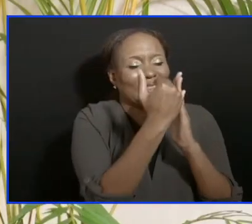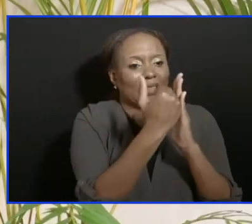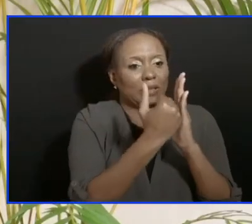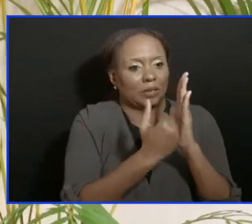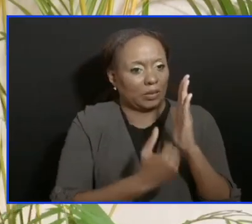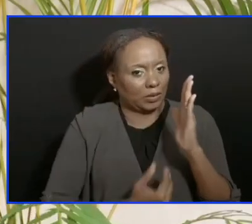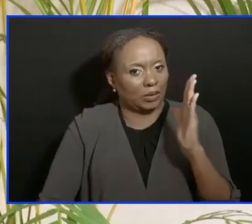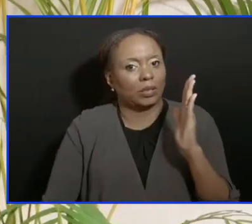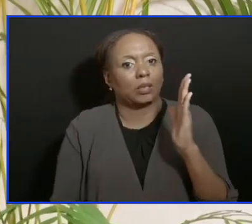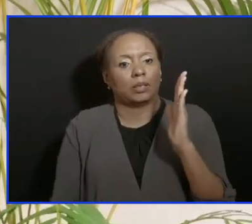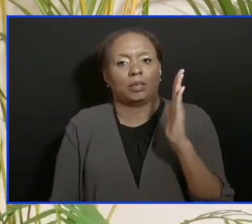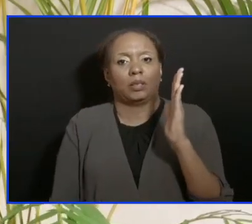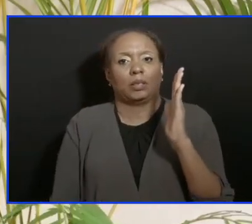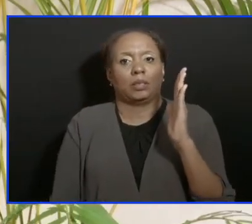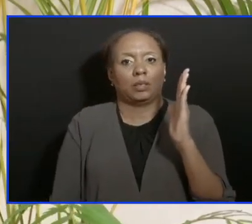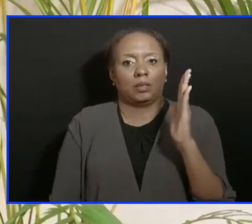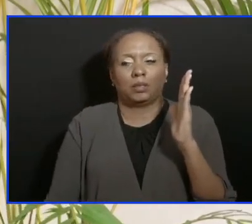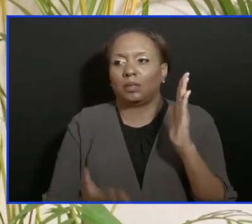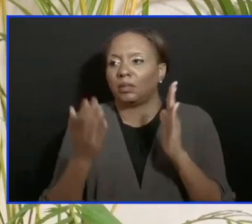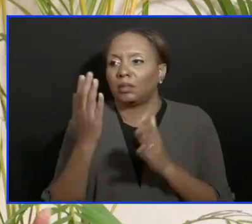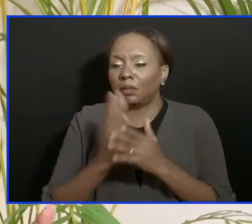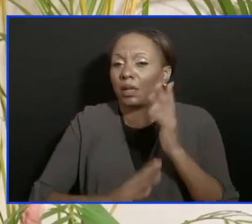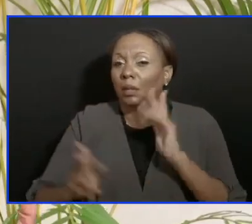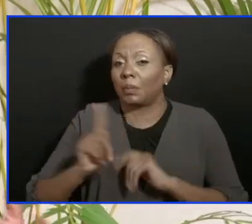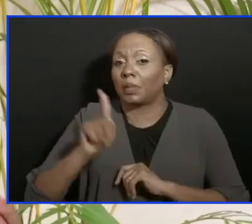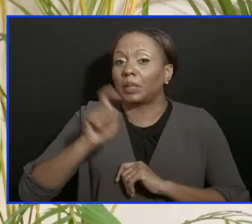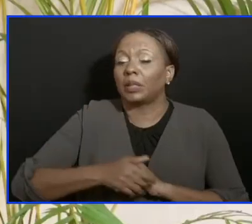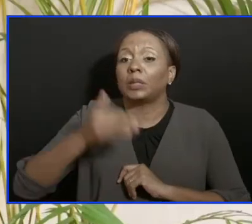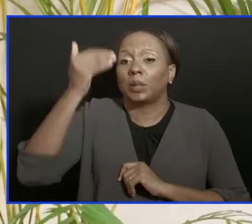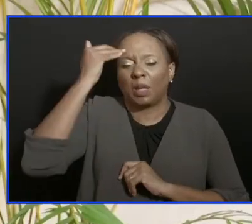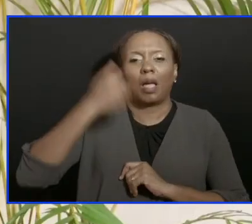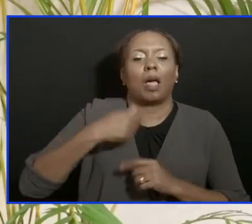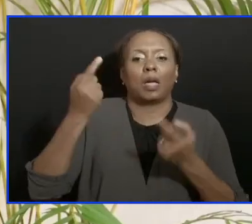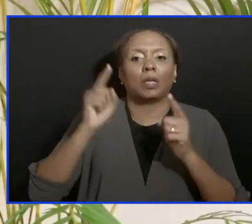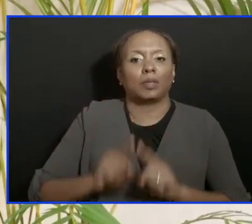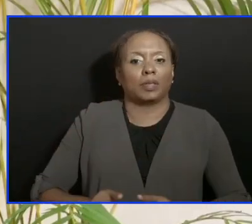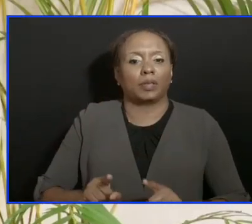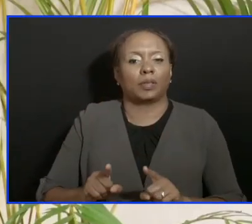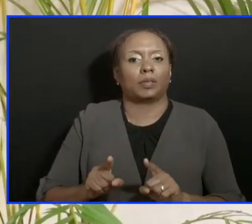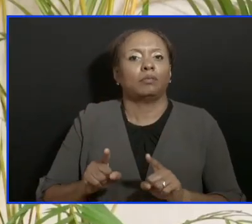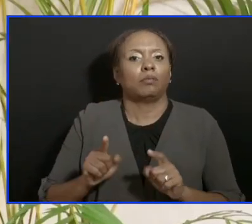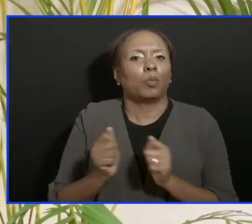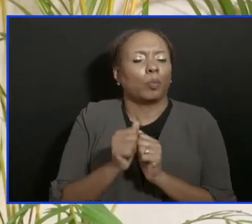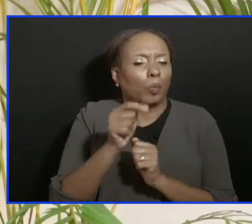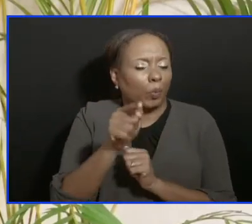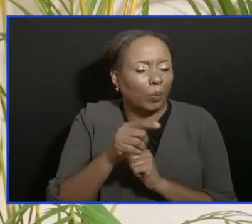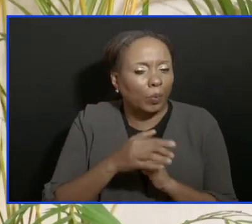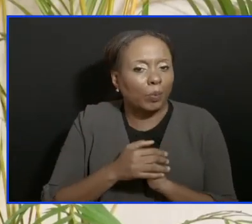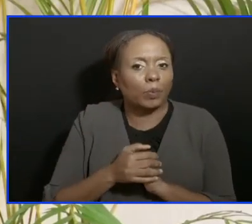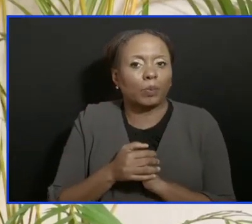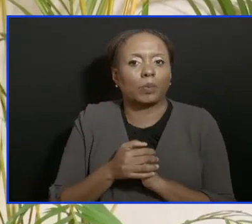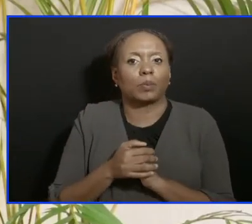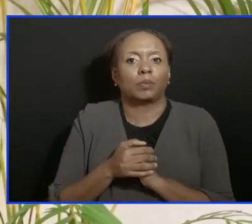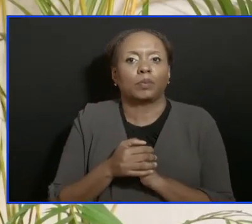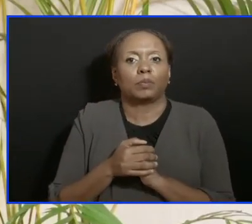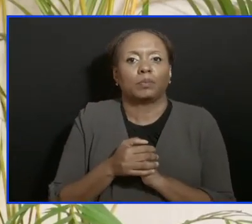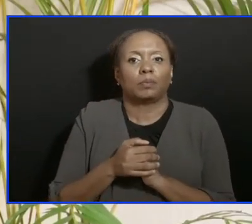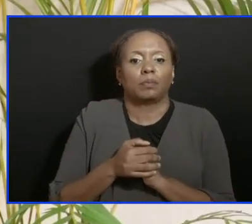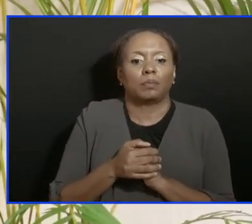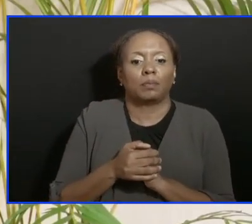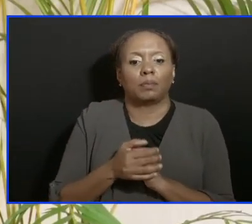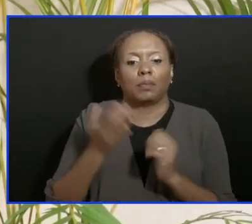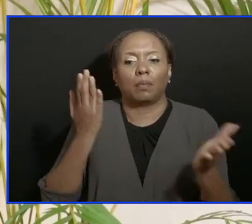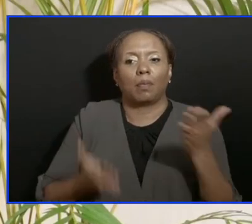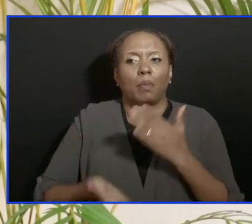unsuspecting people that you are talking about. And I agree with you in that regard. And from time to time, we may make